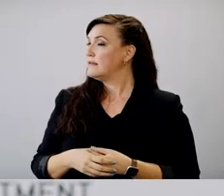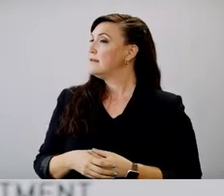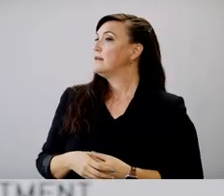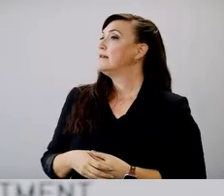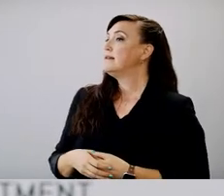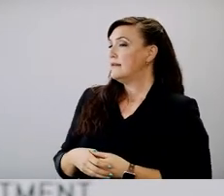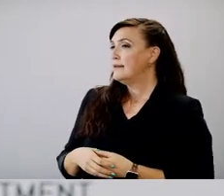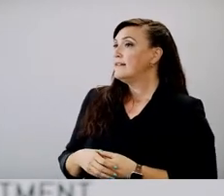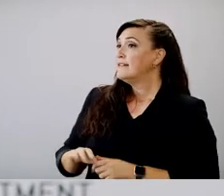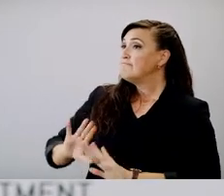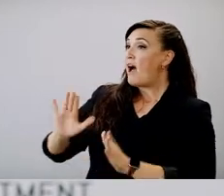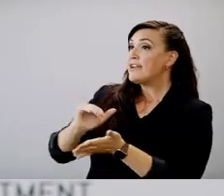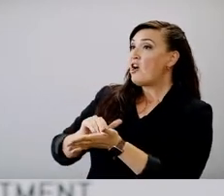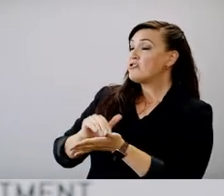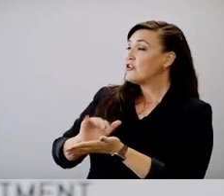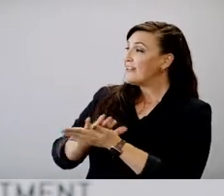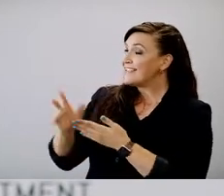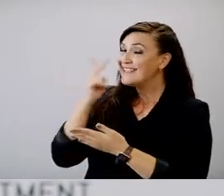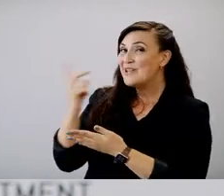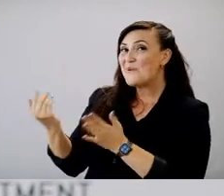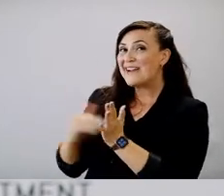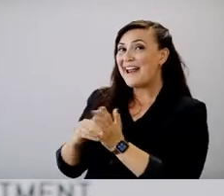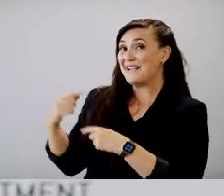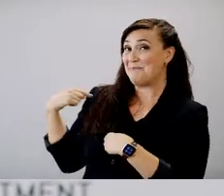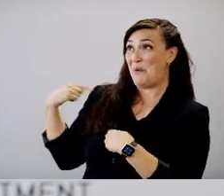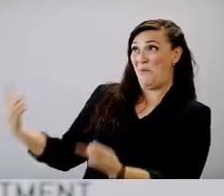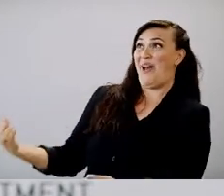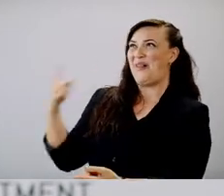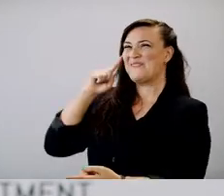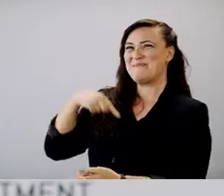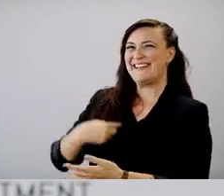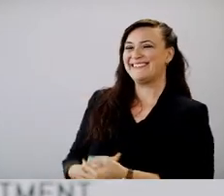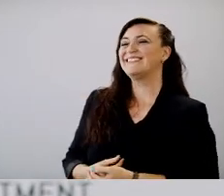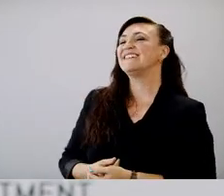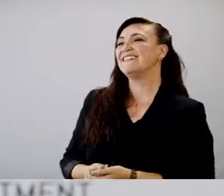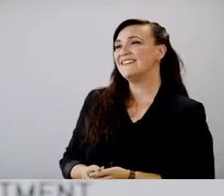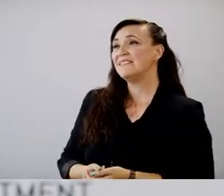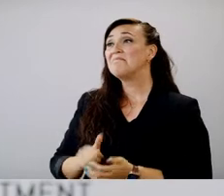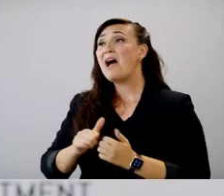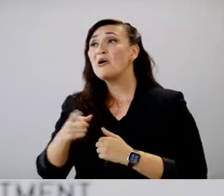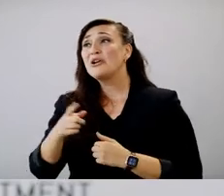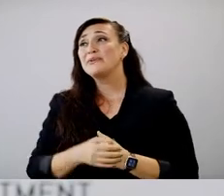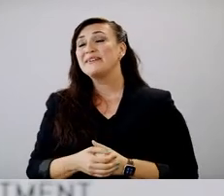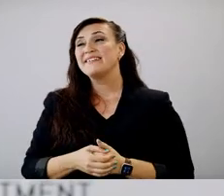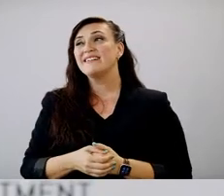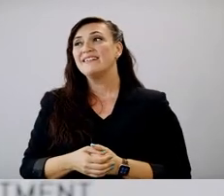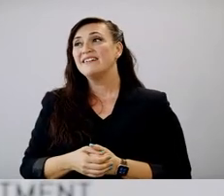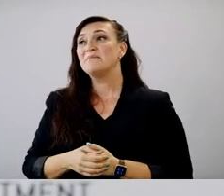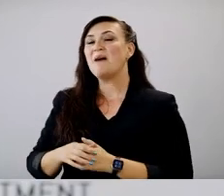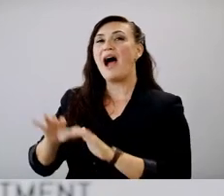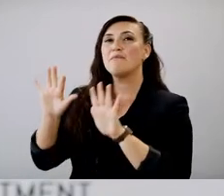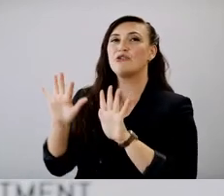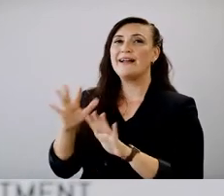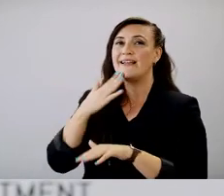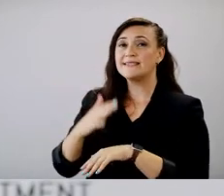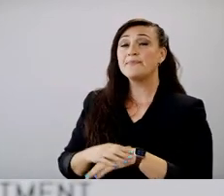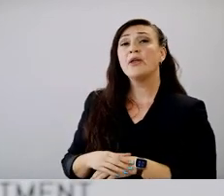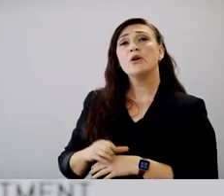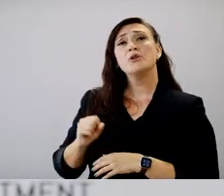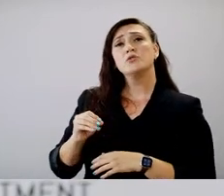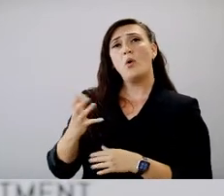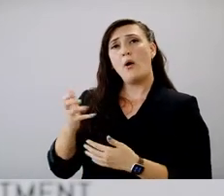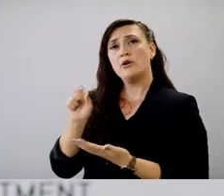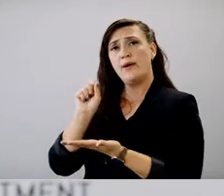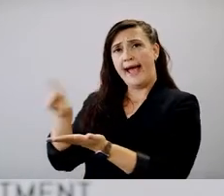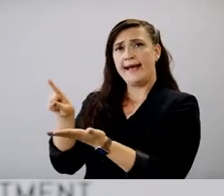Hey doctor. Nice to see you again. It's been a while for me. How are you? Great. Thank you. Um, so I